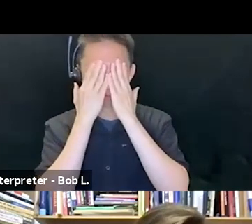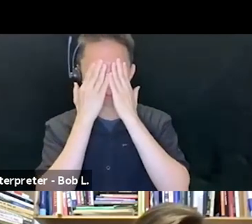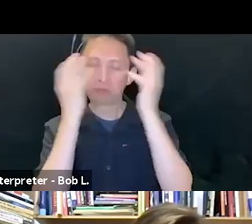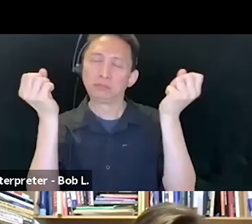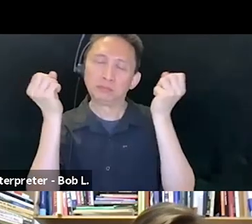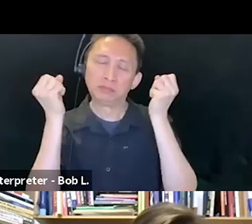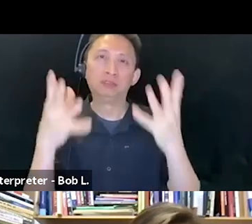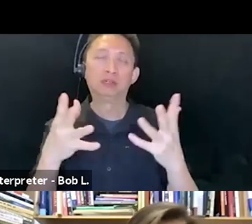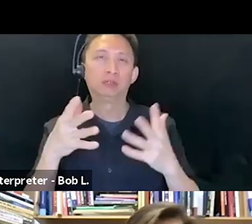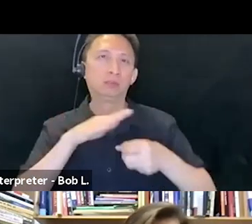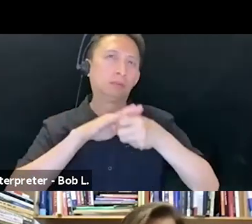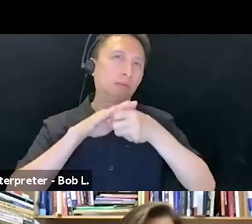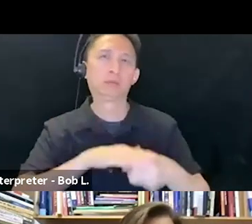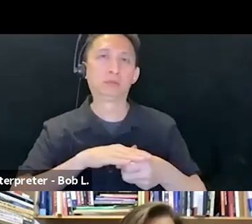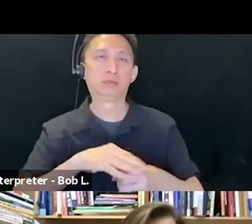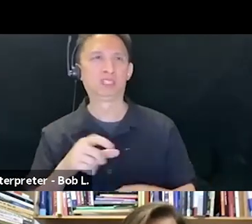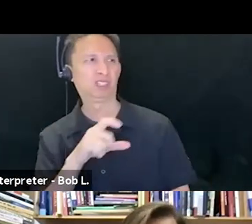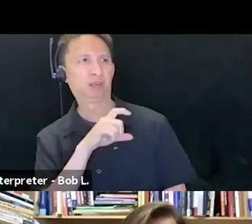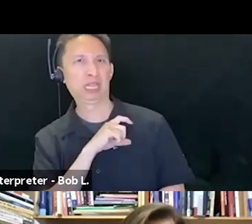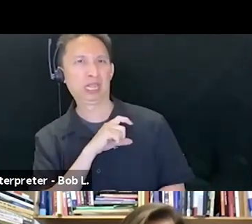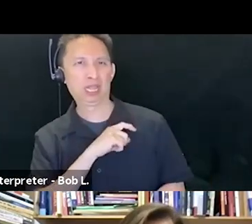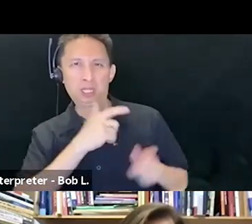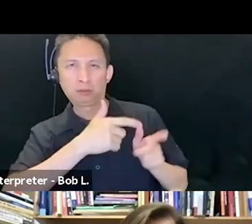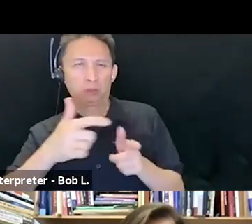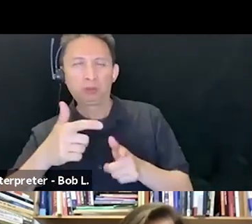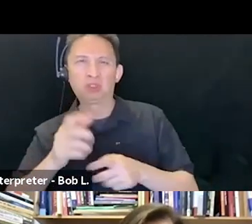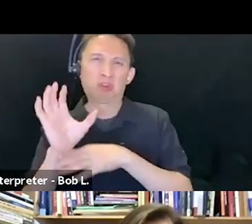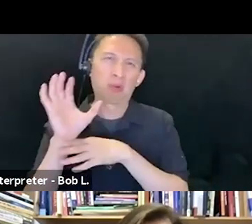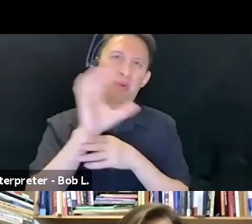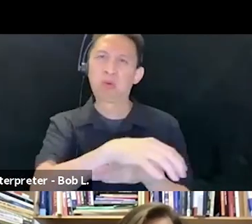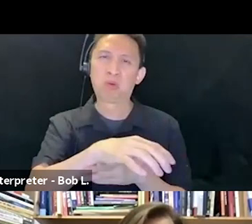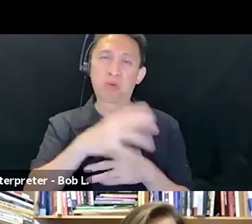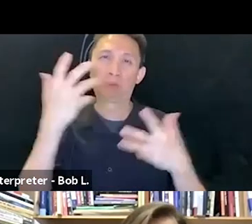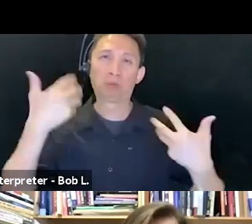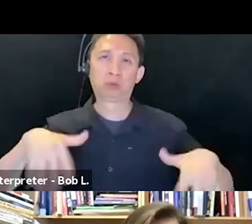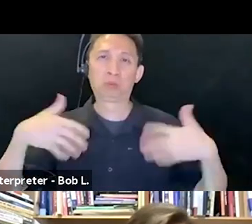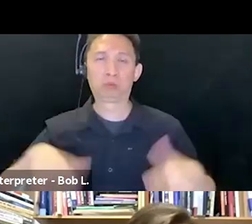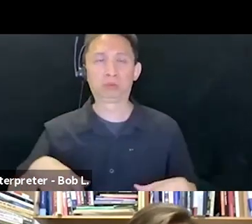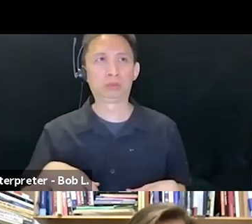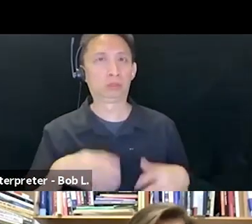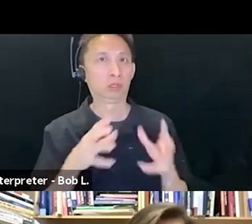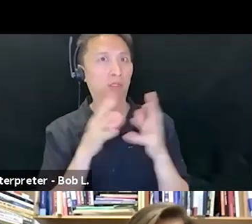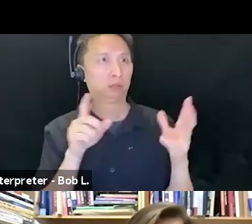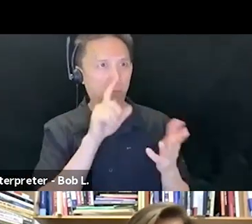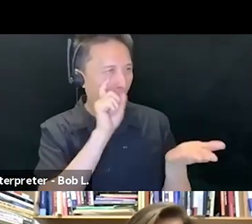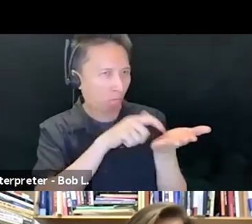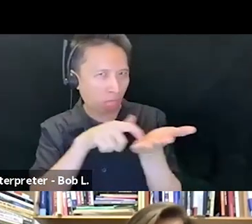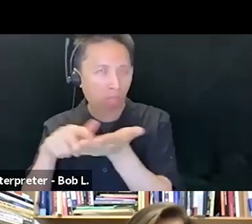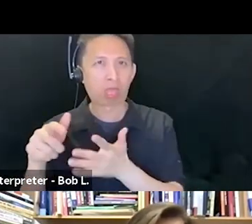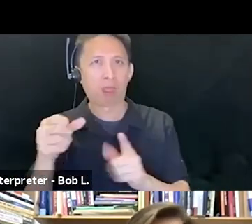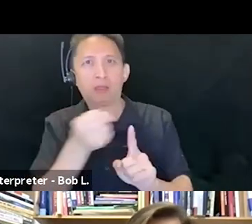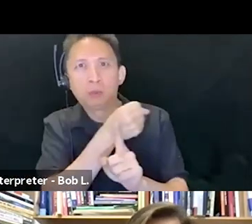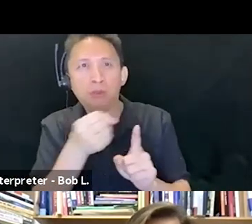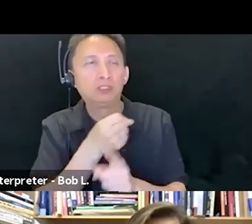militarized police powers on the borders of the West Bank, as well as the refinement of surveillance, torture, and incarceration within